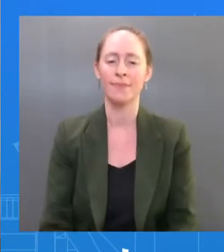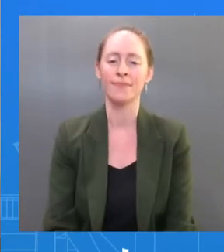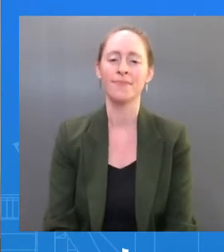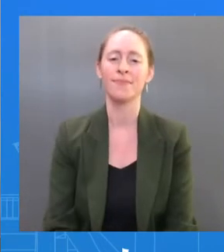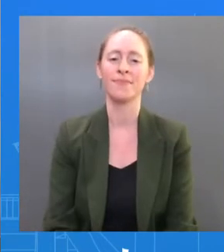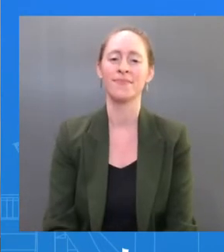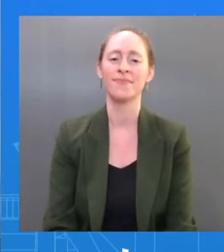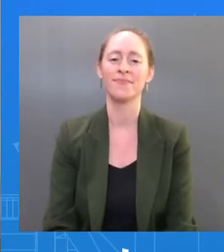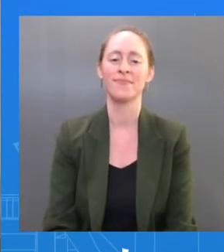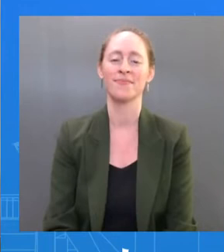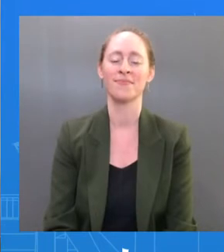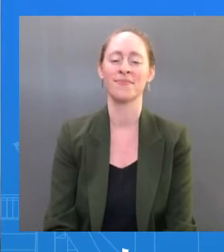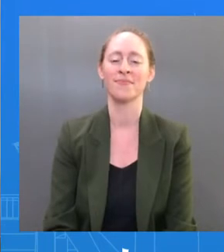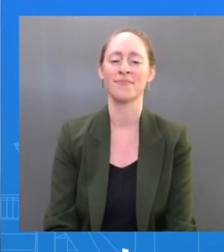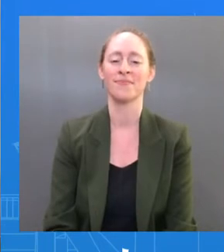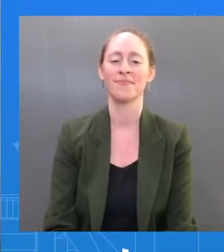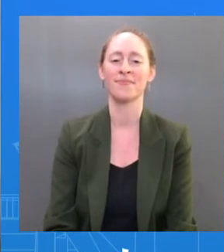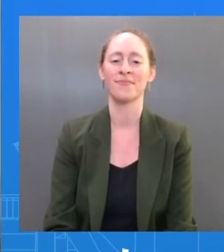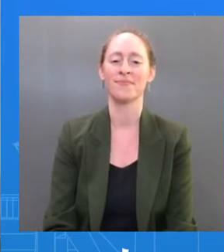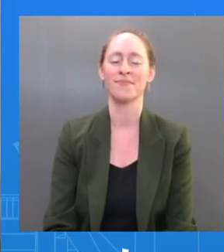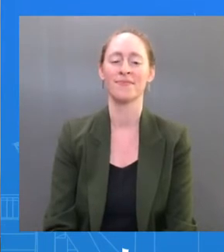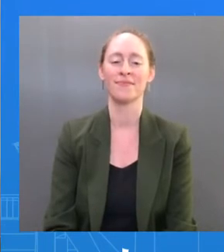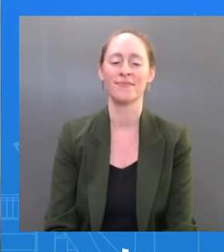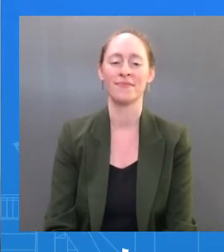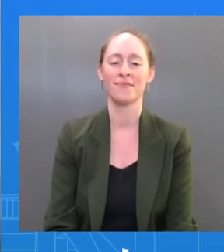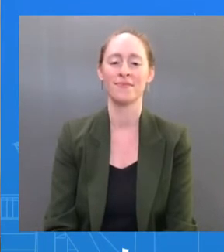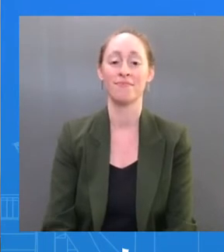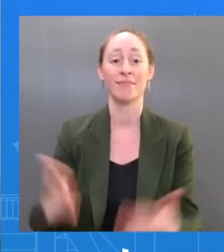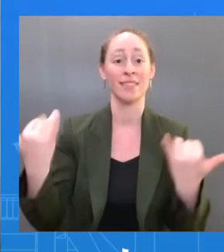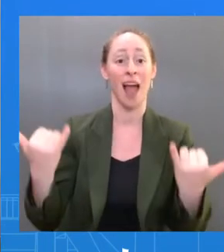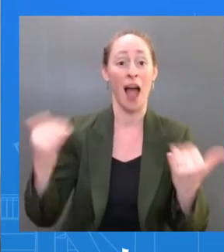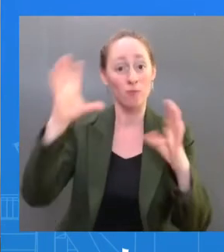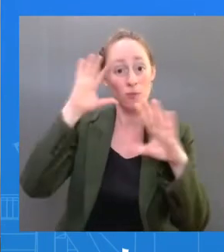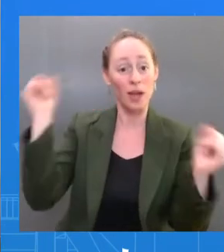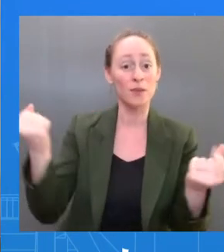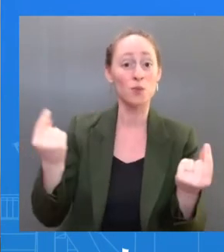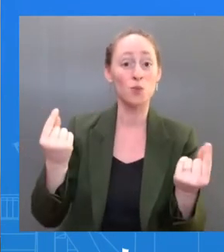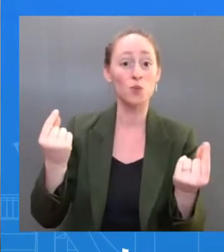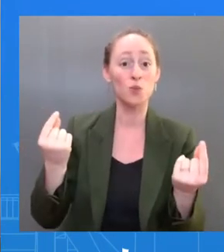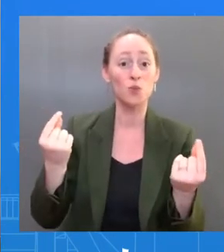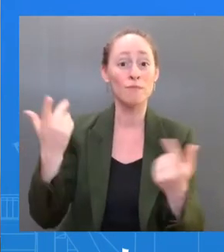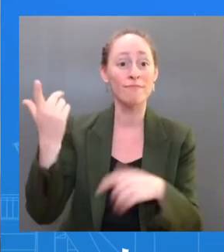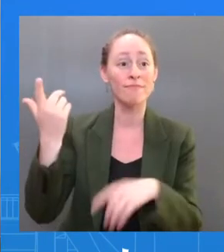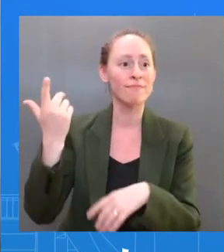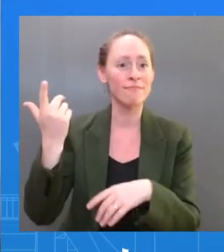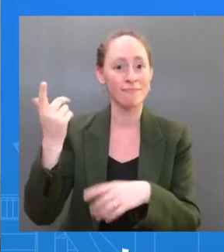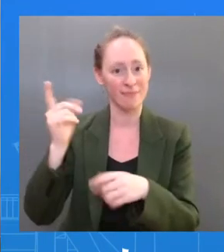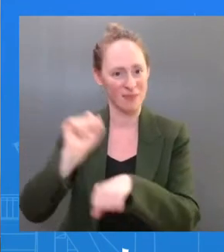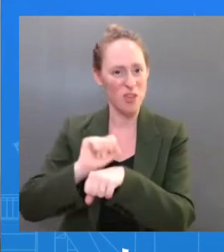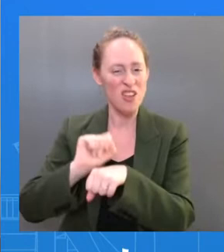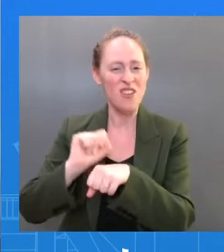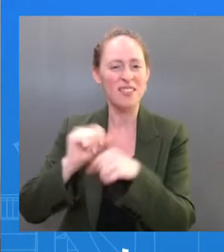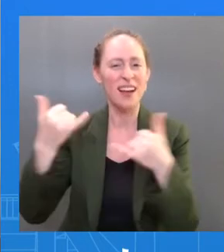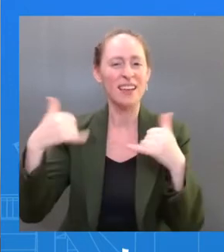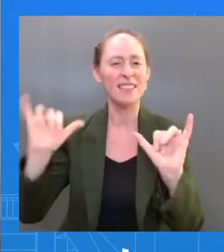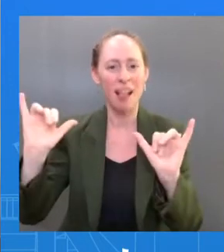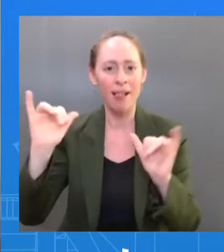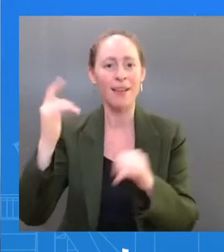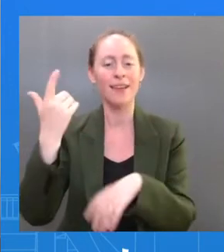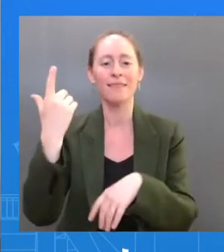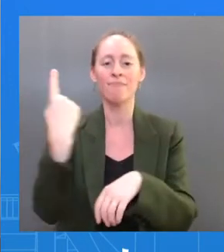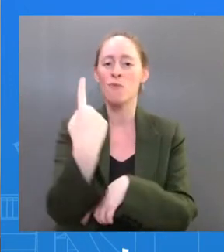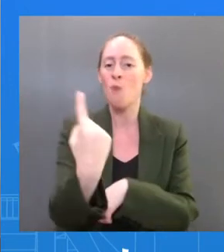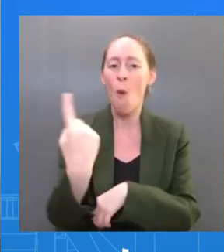have during this pandemic, doing calls with senior staff, including the Chief of Staff, myself and Dr. Jha, who's here with us.